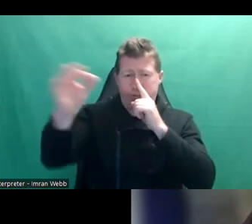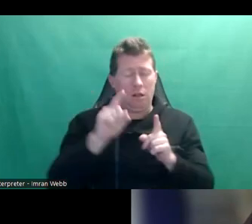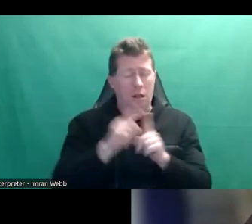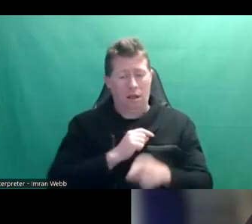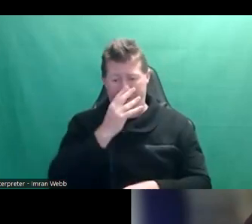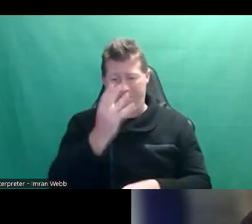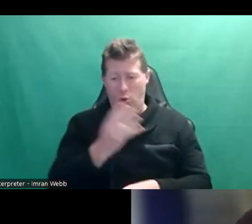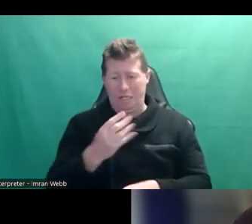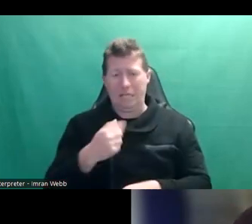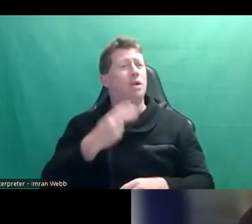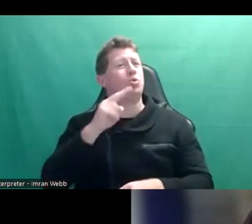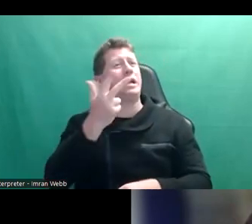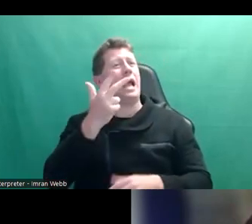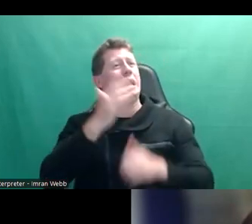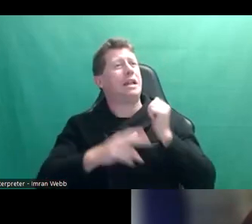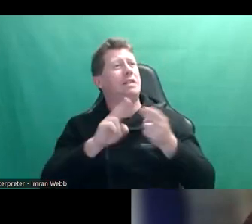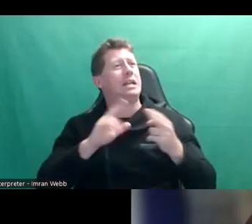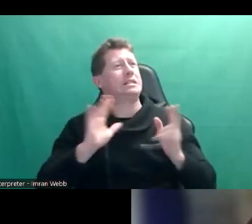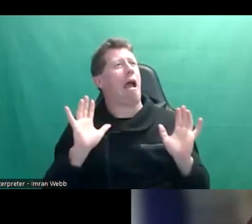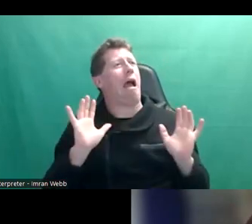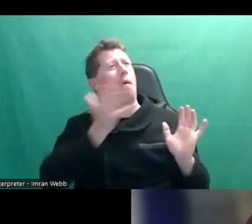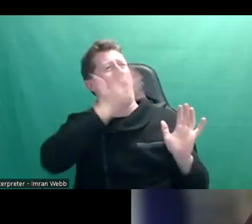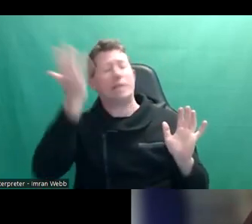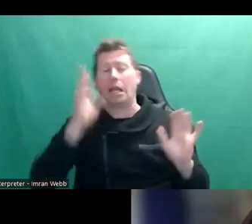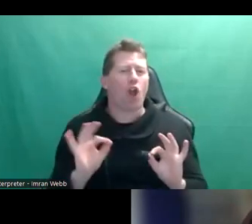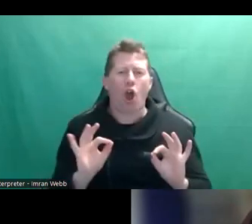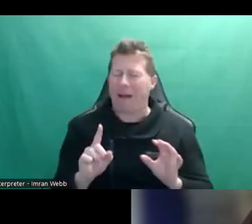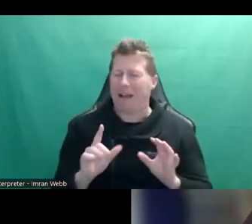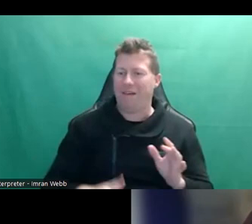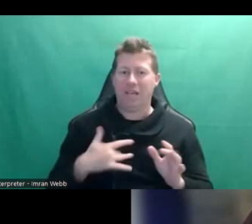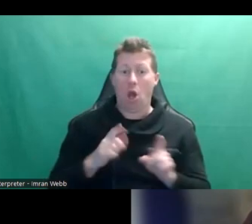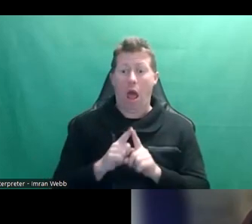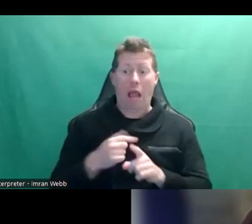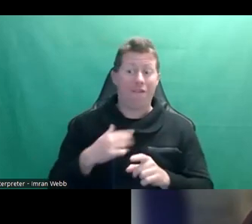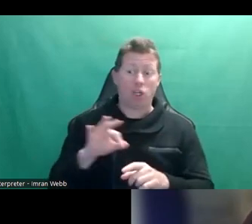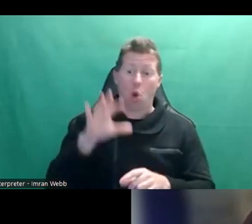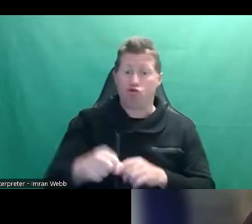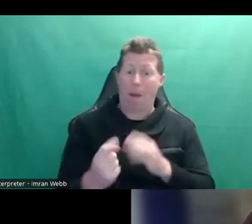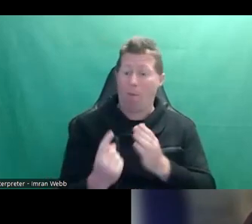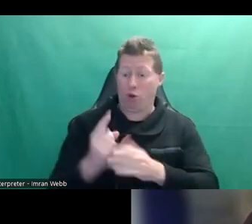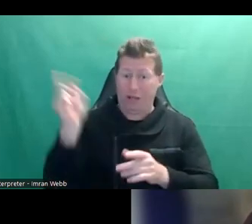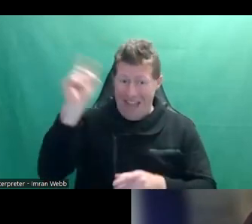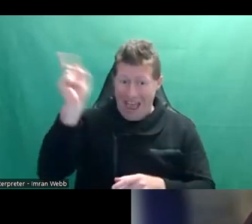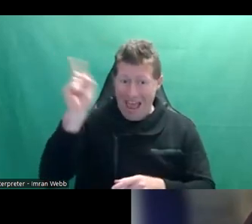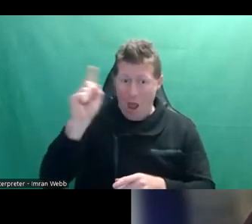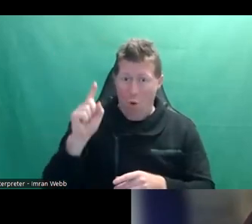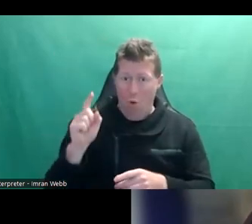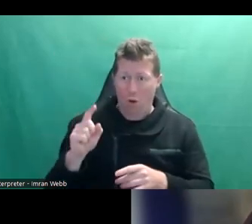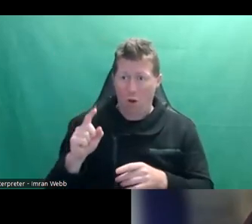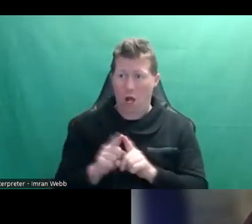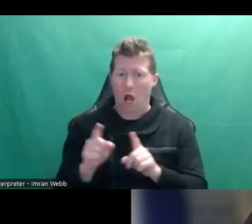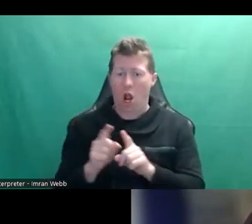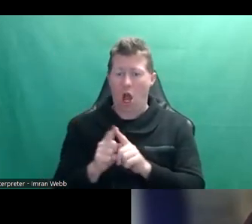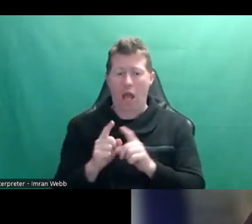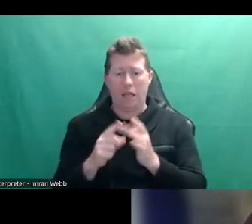be 28 and never be kissed. It's so embarrassing. So there's a sense that if I don't take this opportunity to do some sort of sexual adventure or intimate